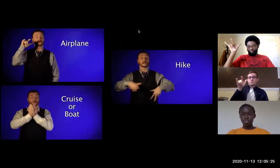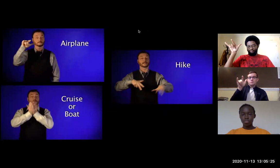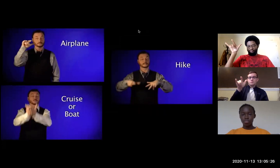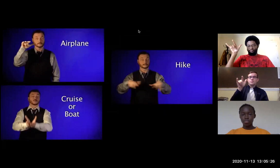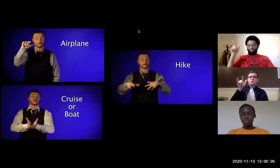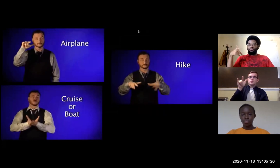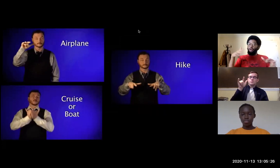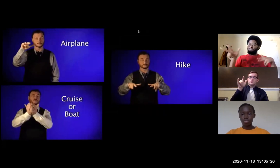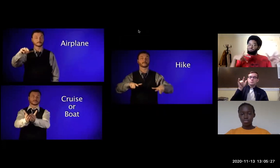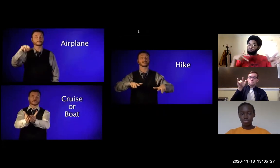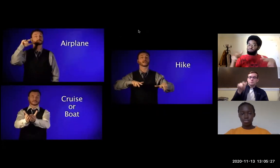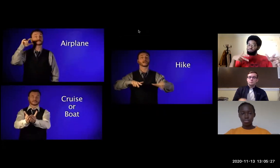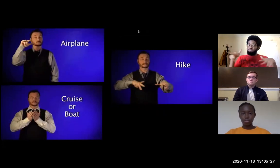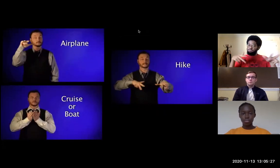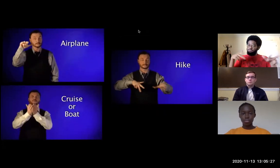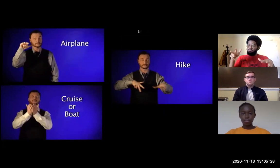this is a sign for airplane